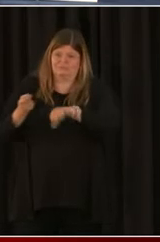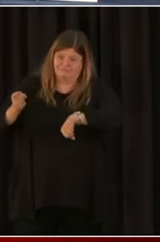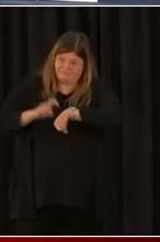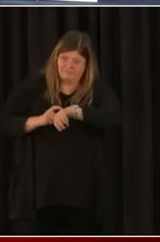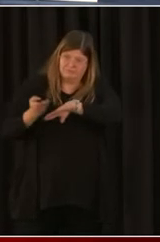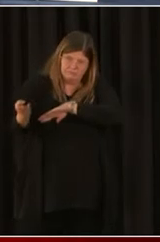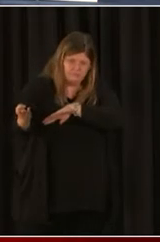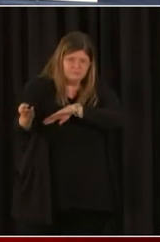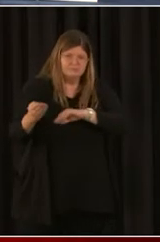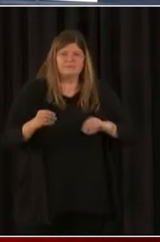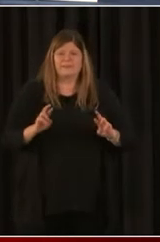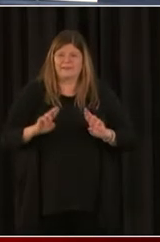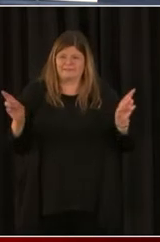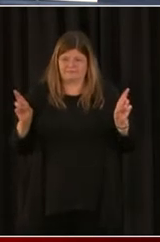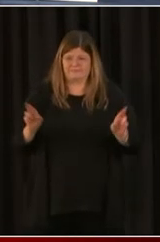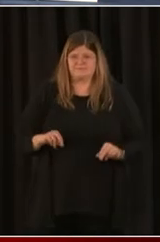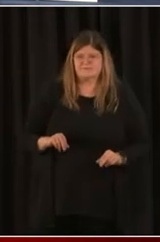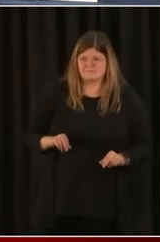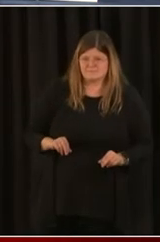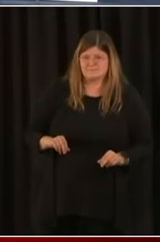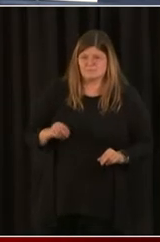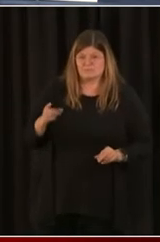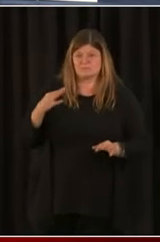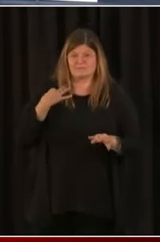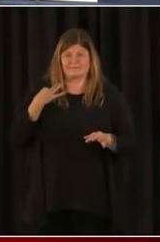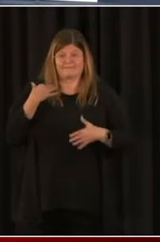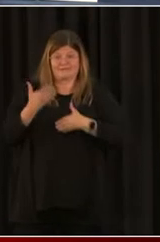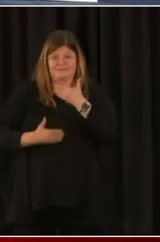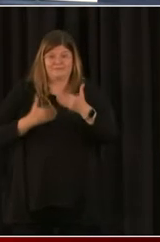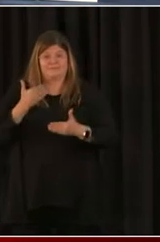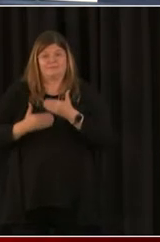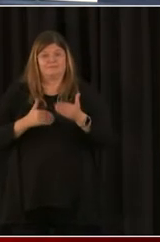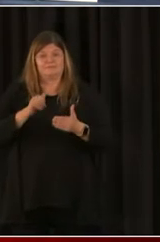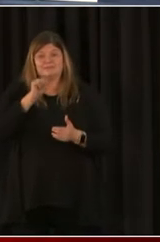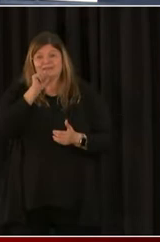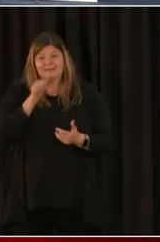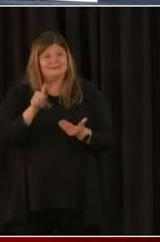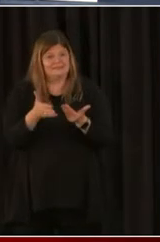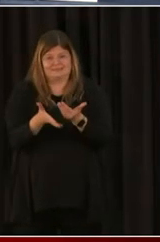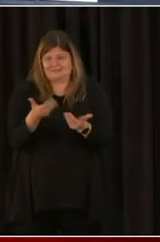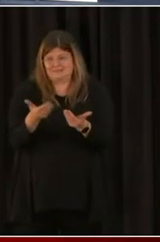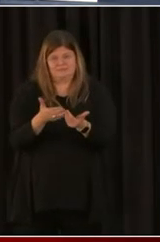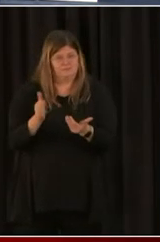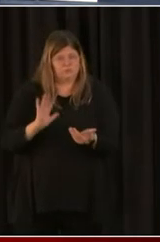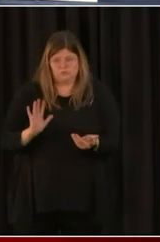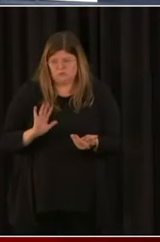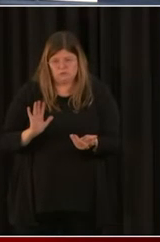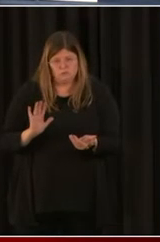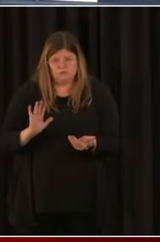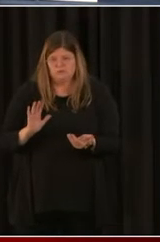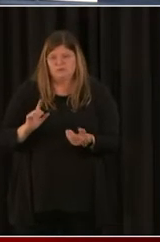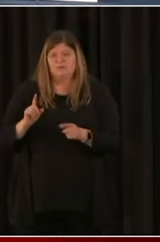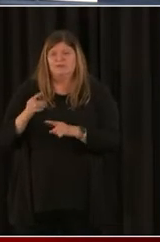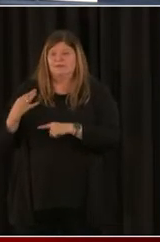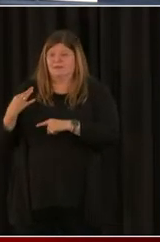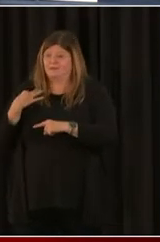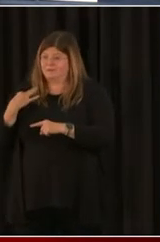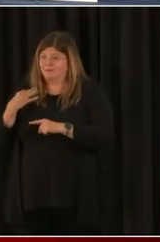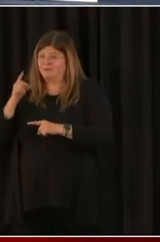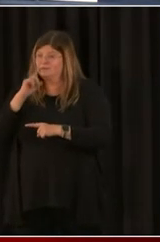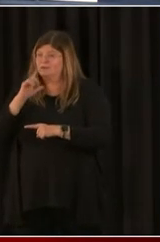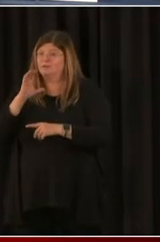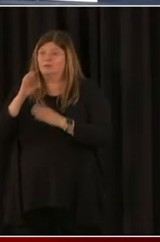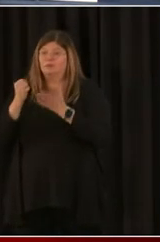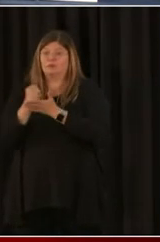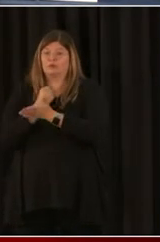these application processes are, you know, not as easy as applying for a credit card. We know this. And what that means